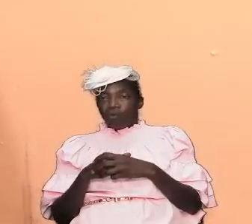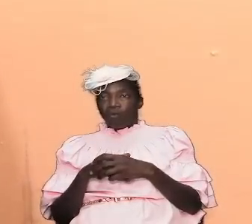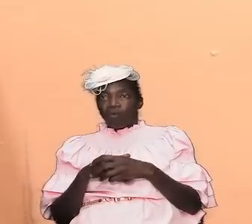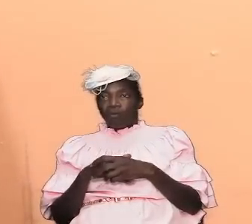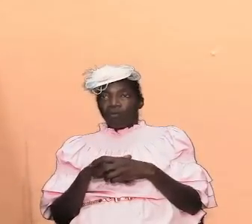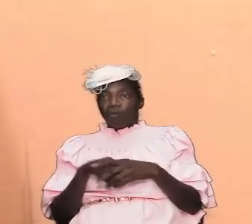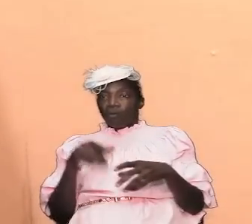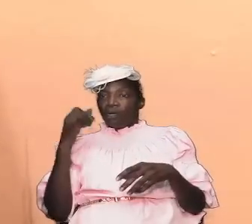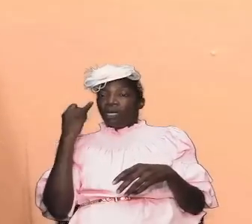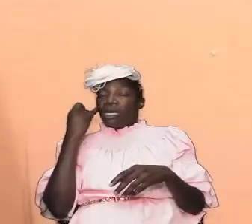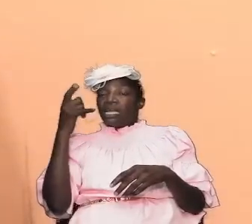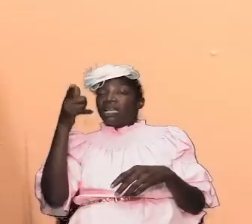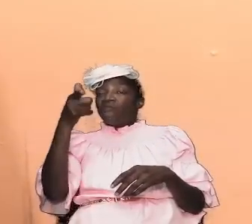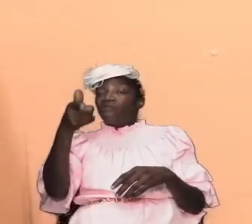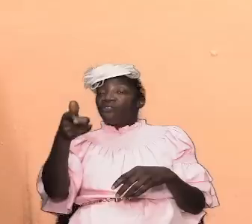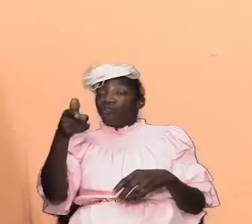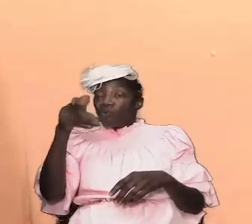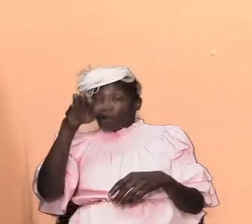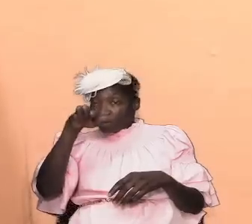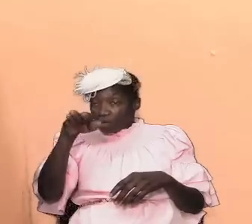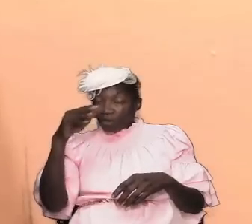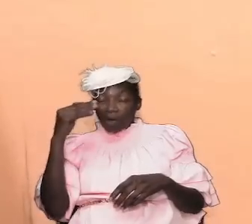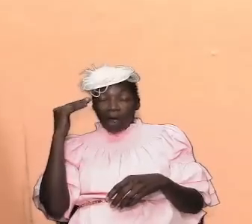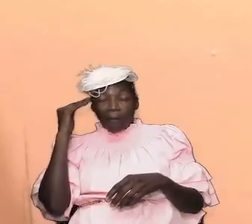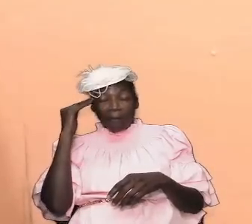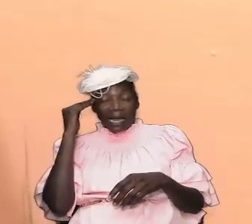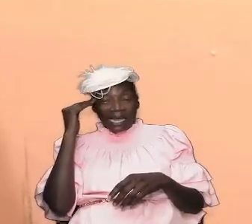if you in your mind